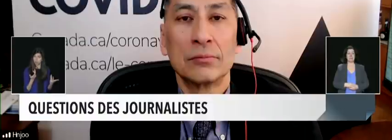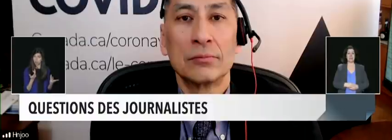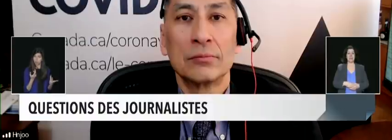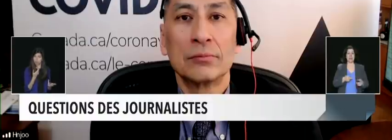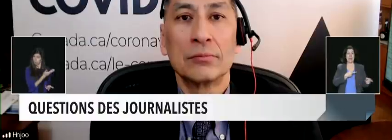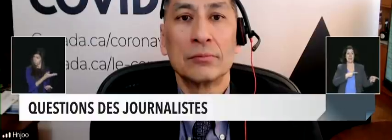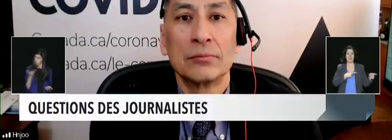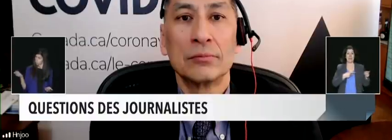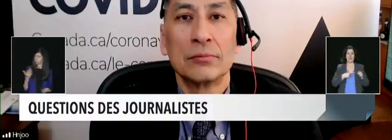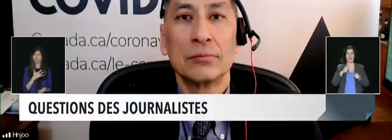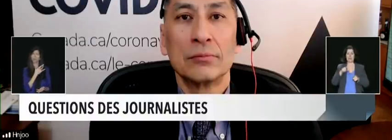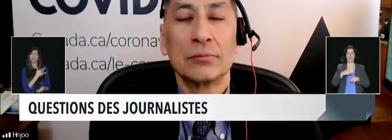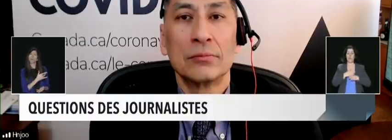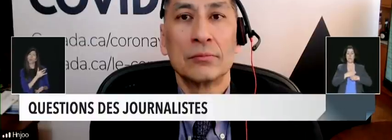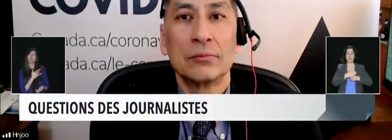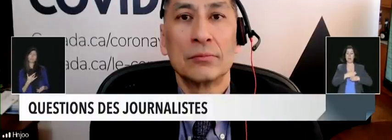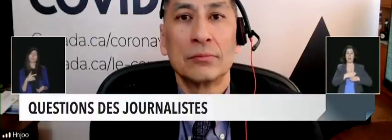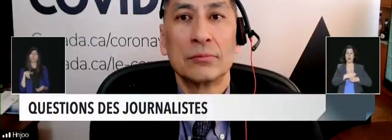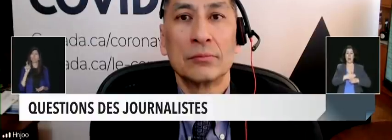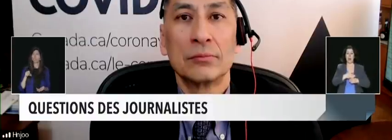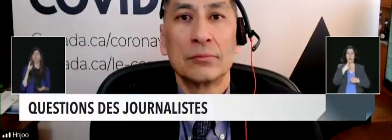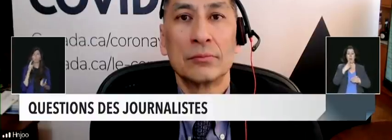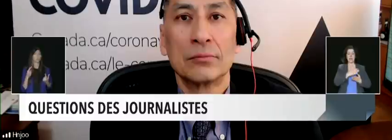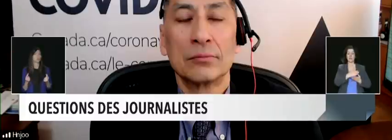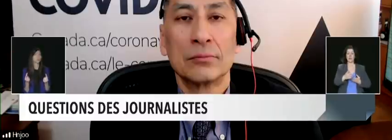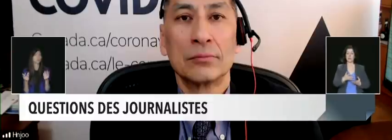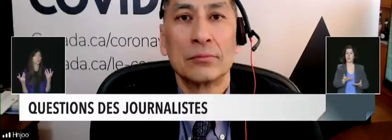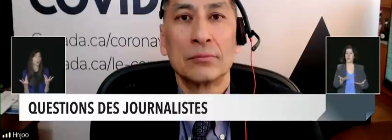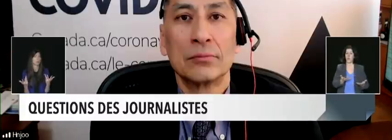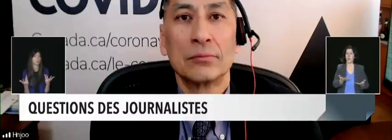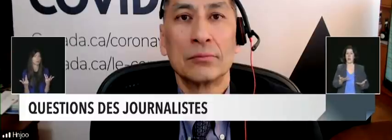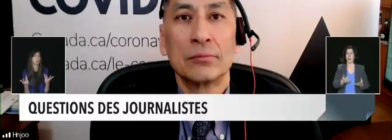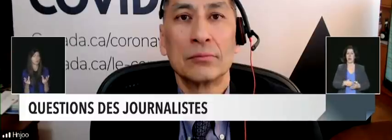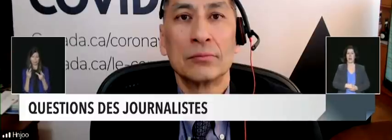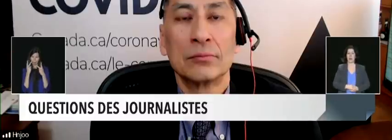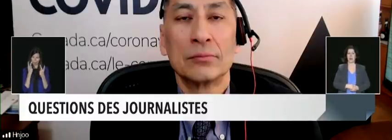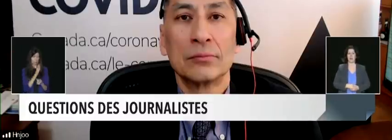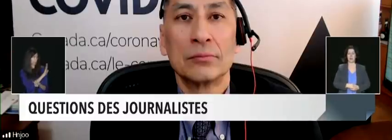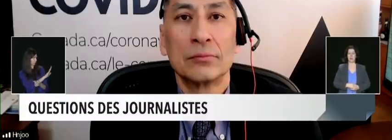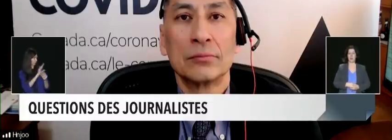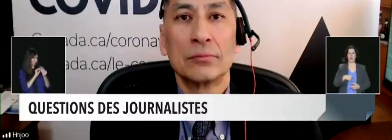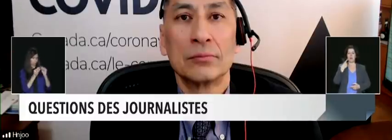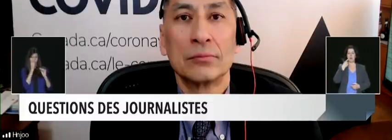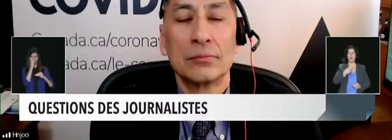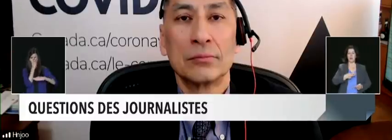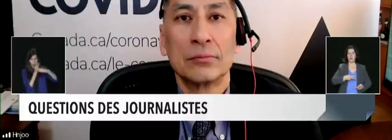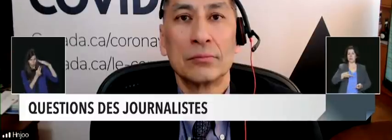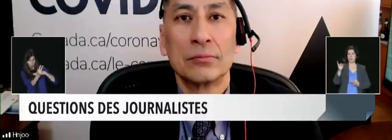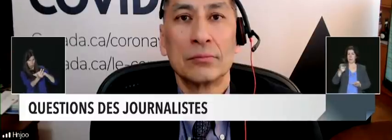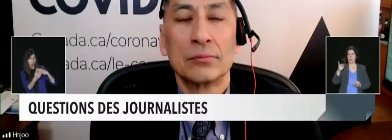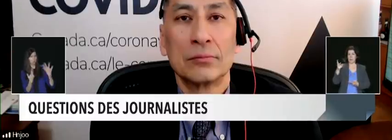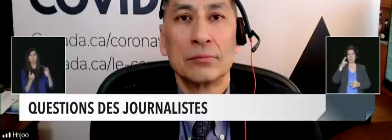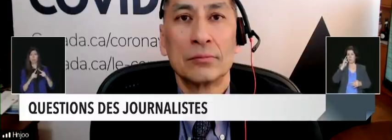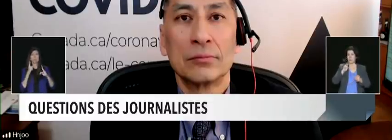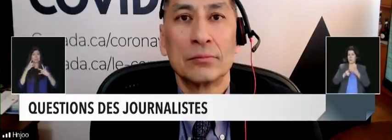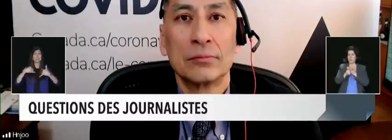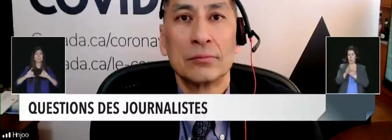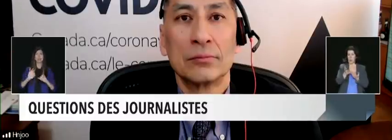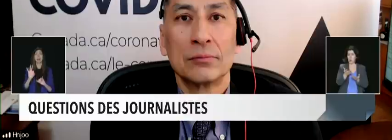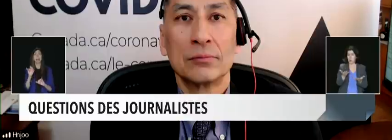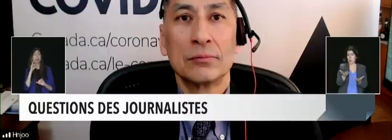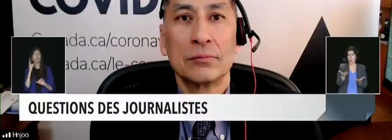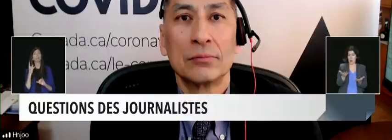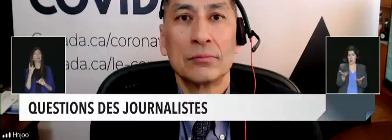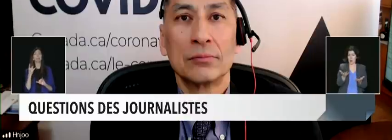forecast for hospitalizations, even at the low end, here with, say, 2,000 cases